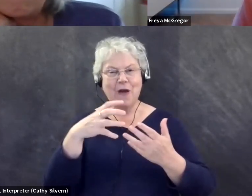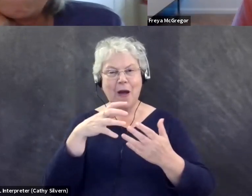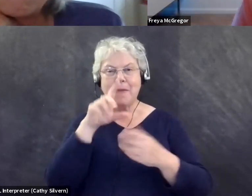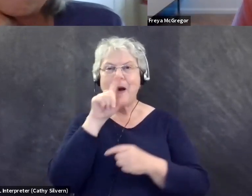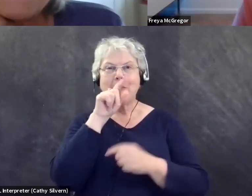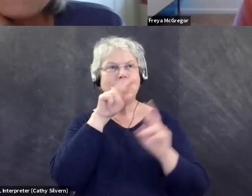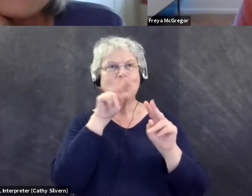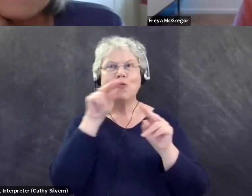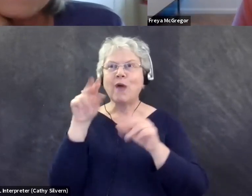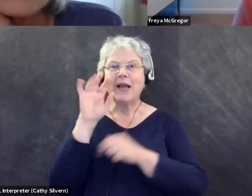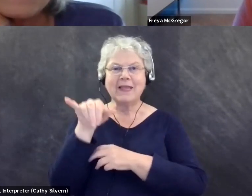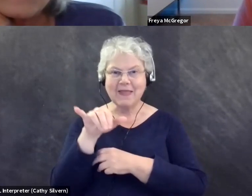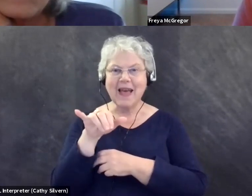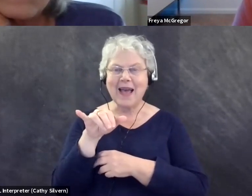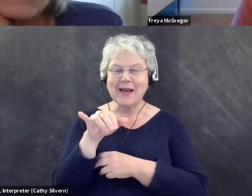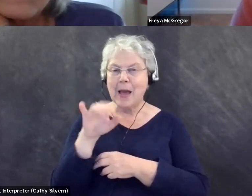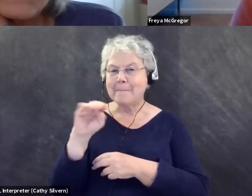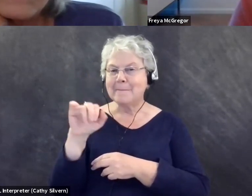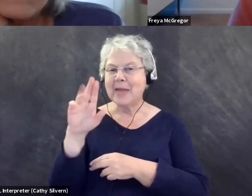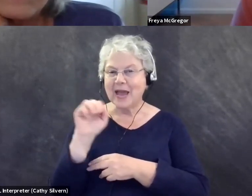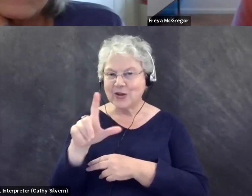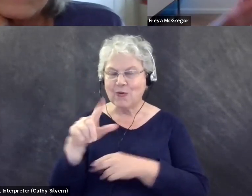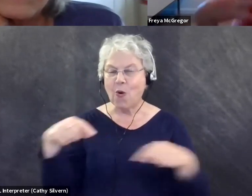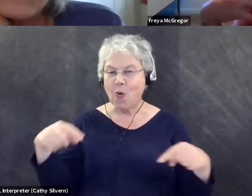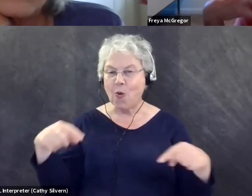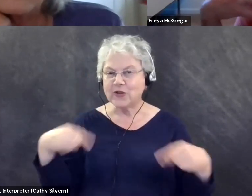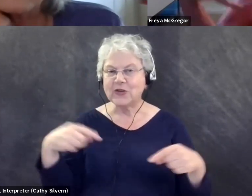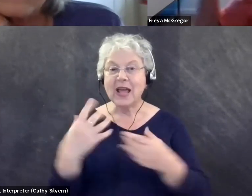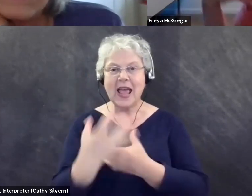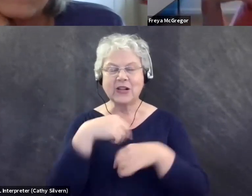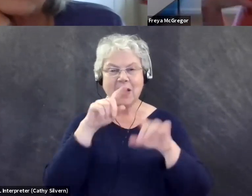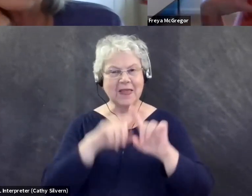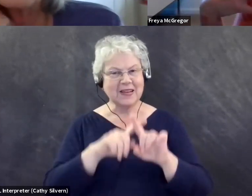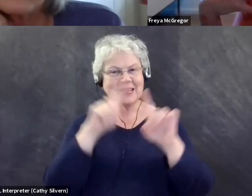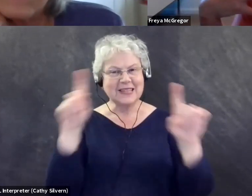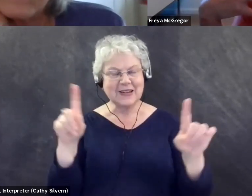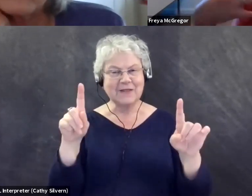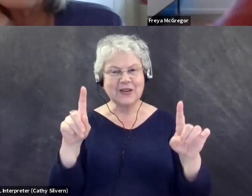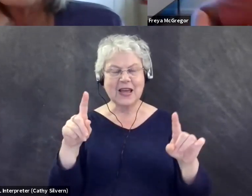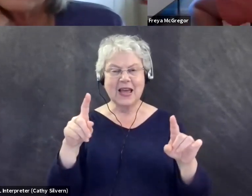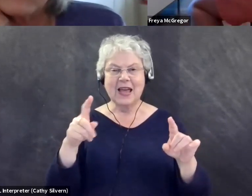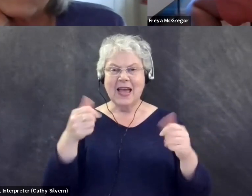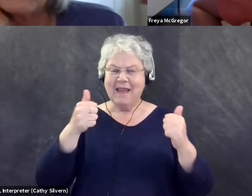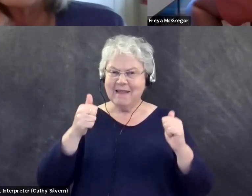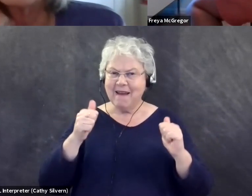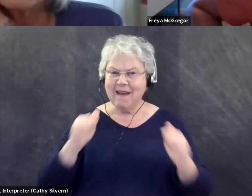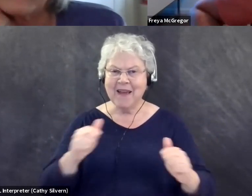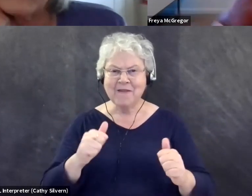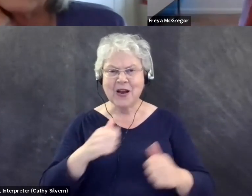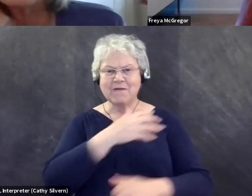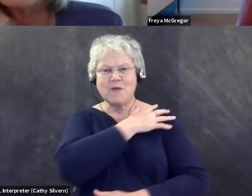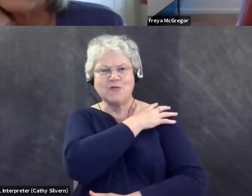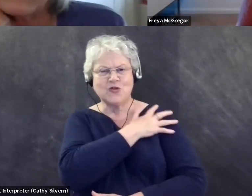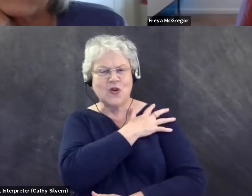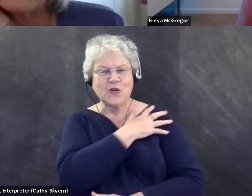and a half period. I think we were out including the difference in effort on my arms and shoulders and back from when we changed from the